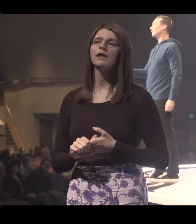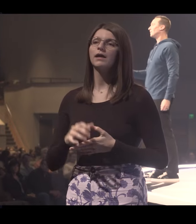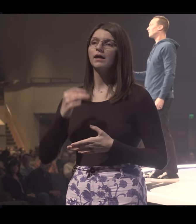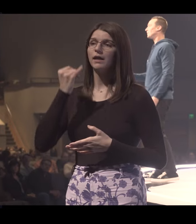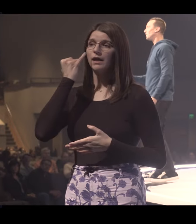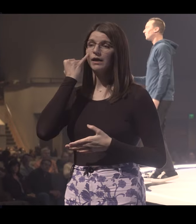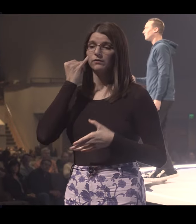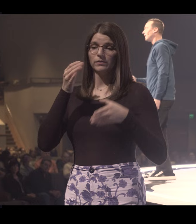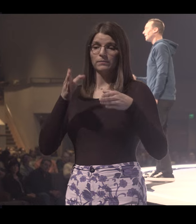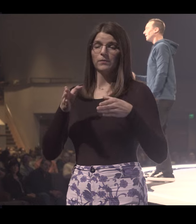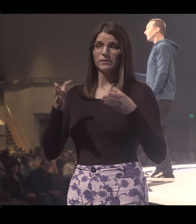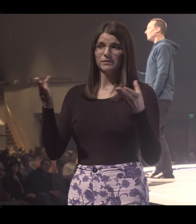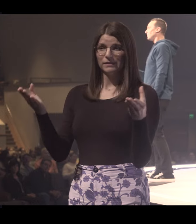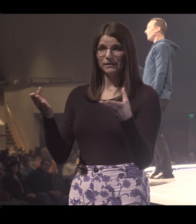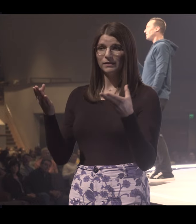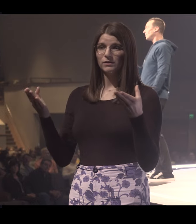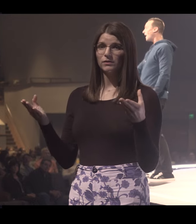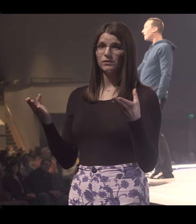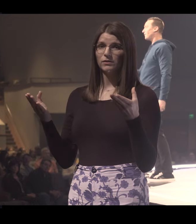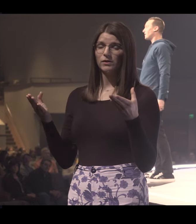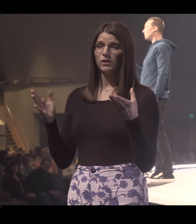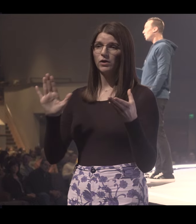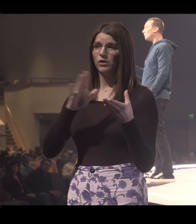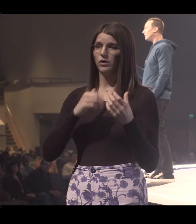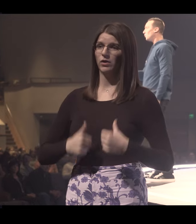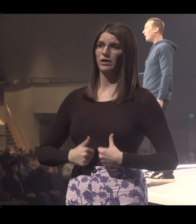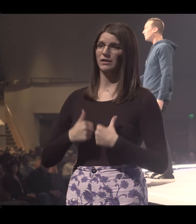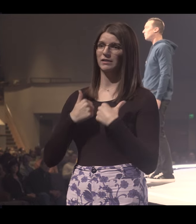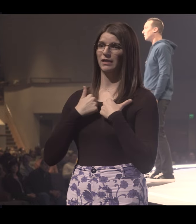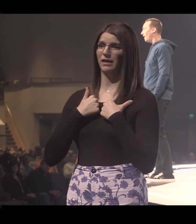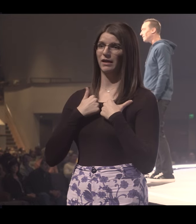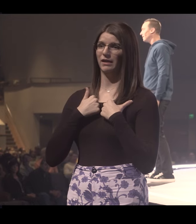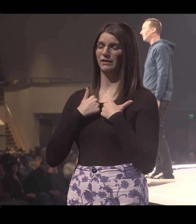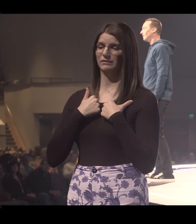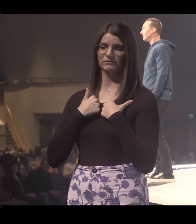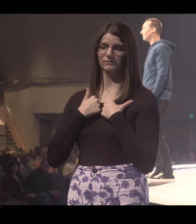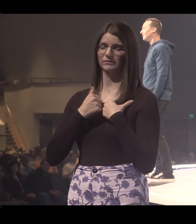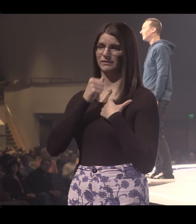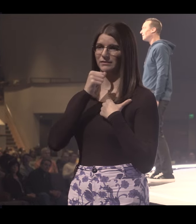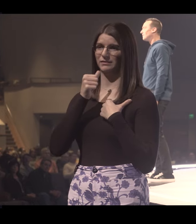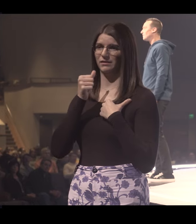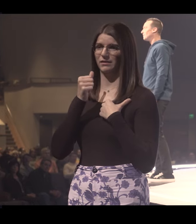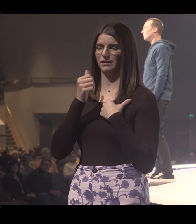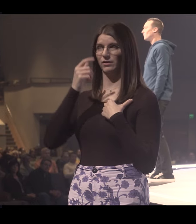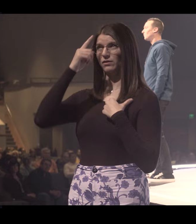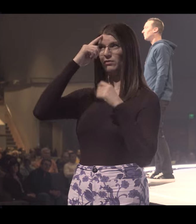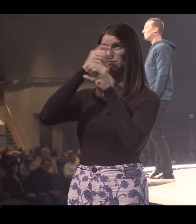if there's someone here, and your life isn't going the way you thought.